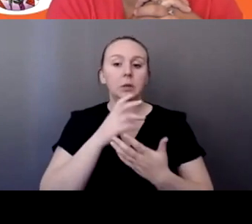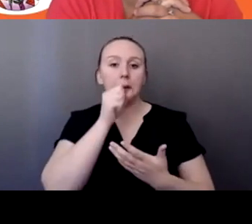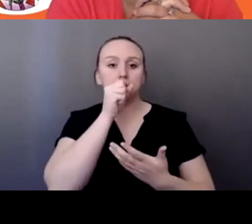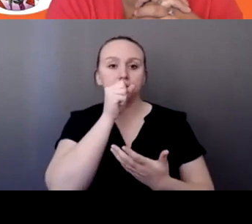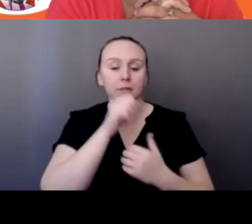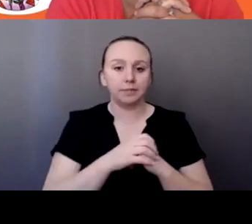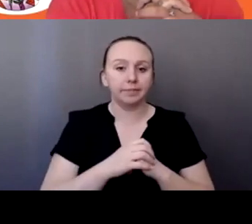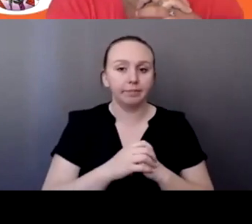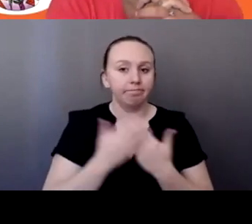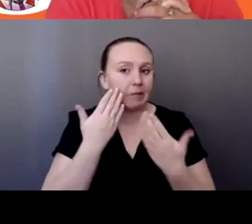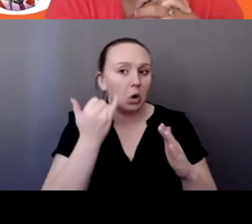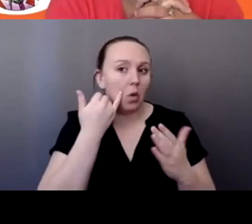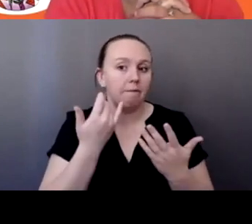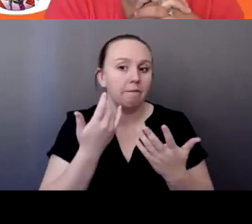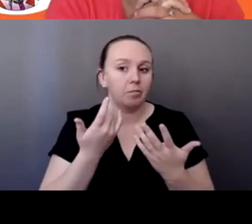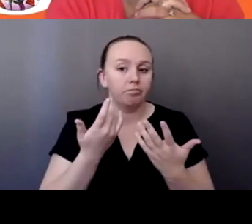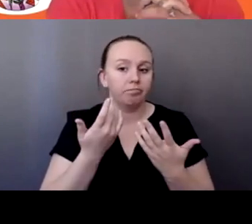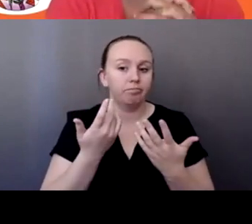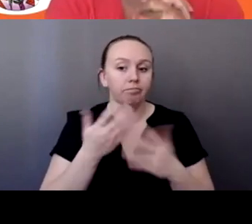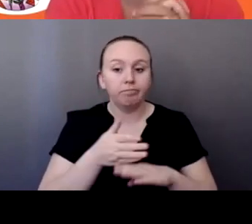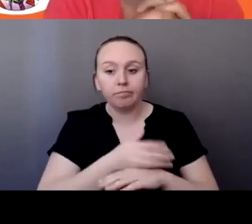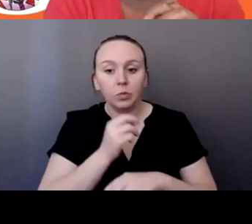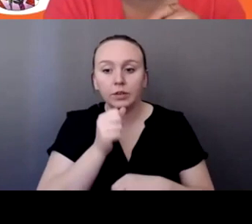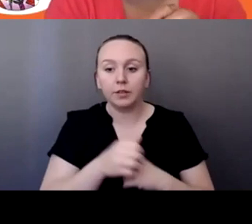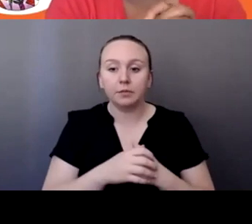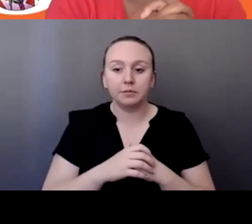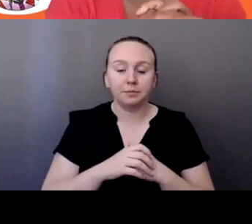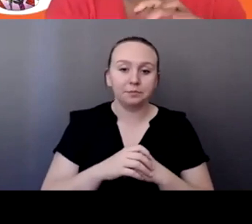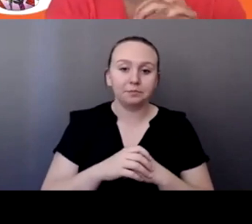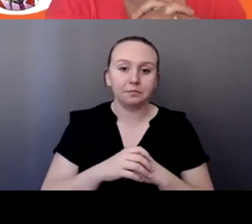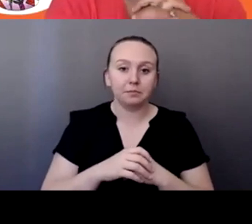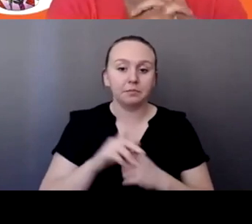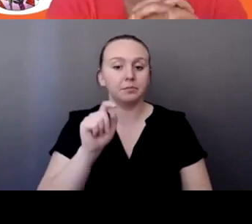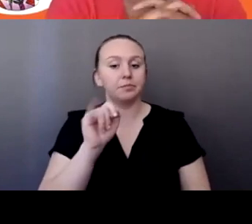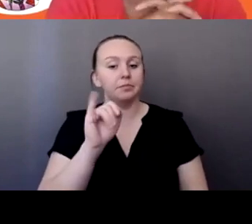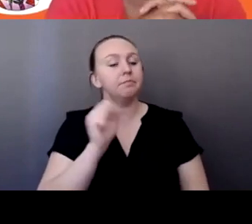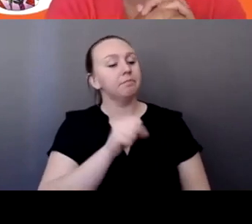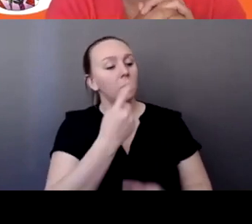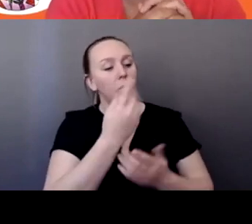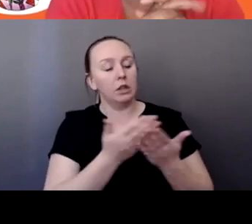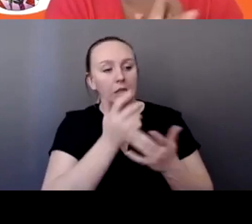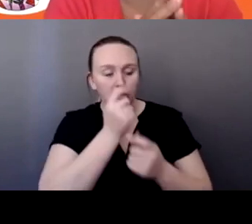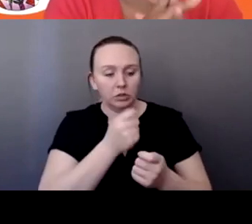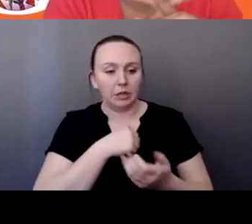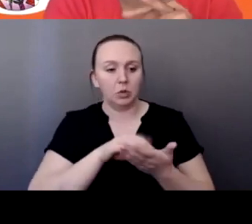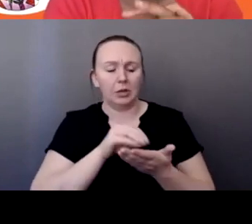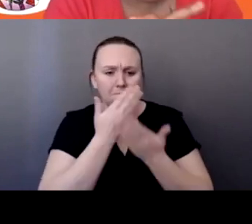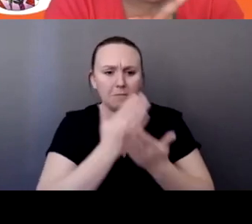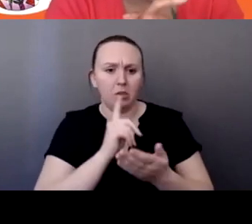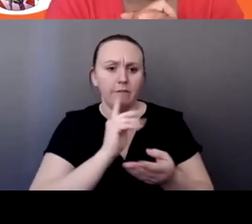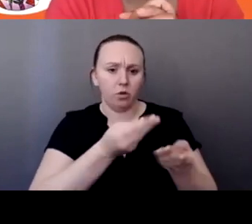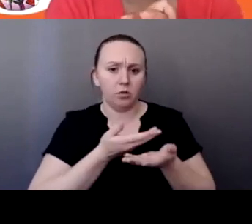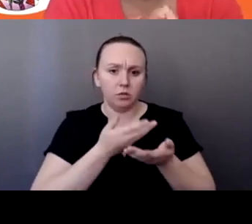Yeah. We, um, one of the things that's really interesting that I'm learning, thank you for sharing that both Cinder and